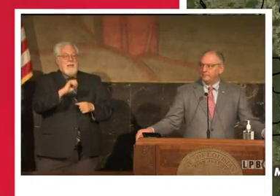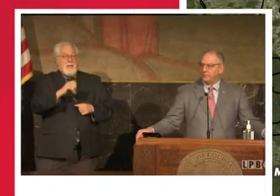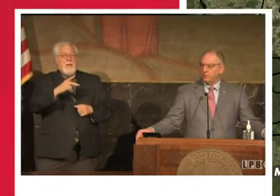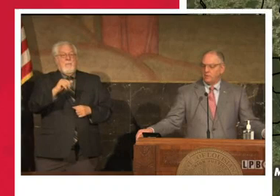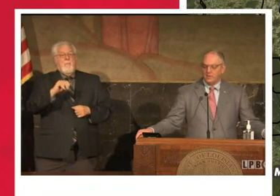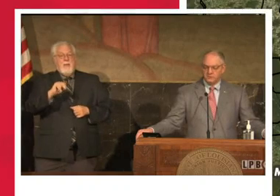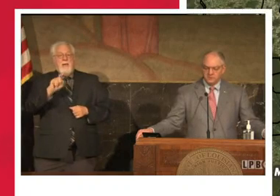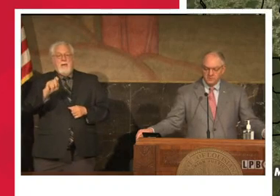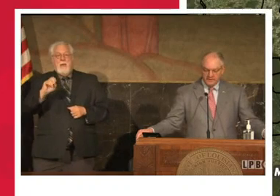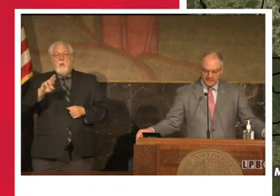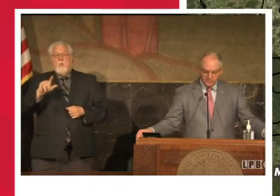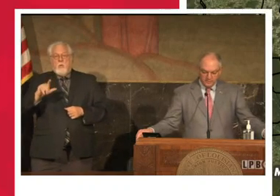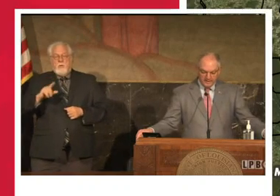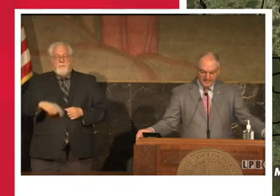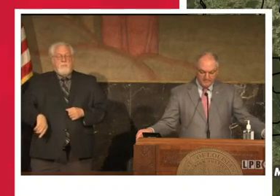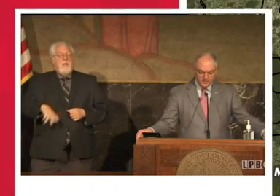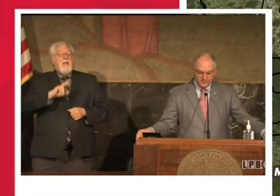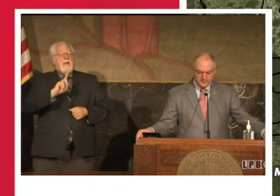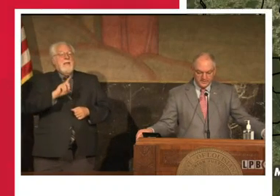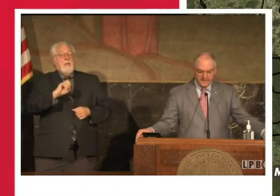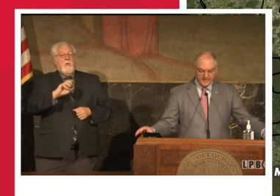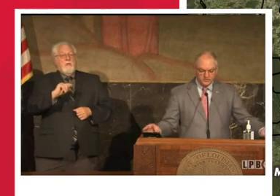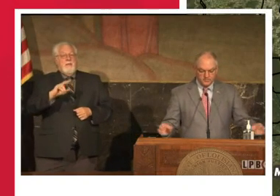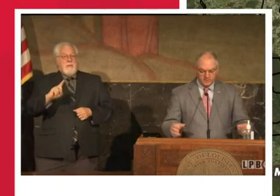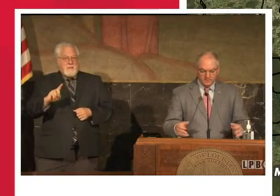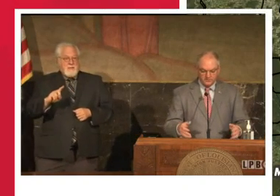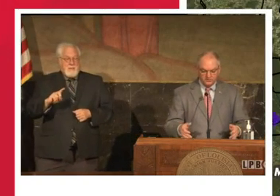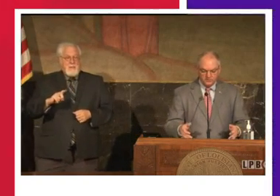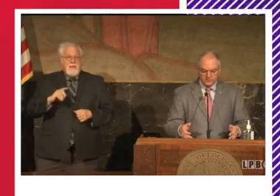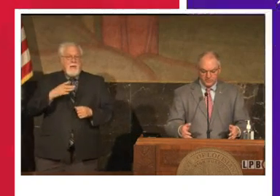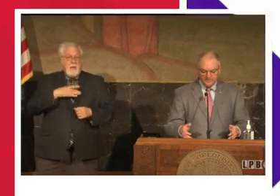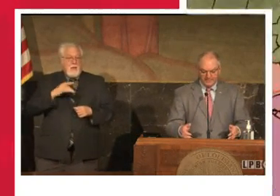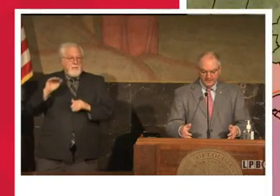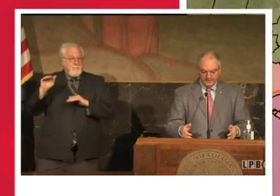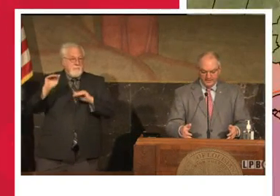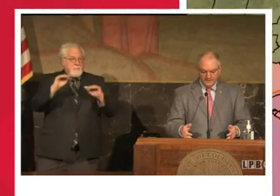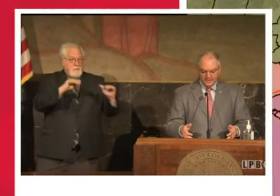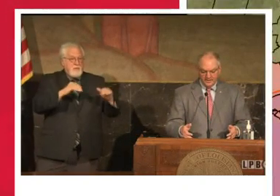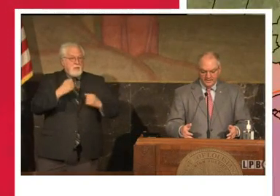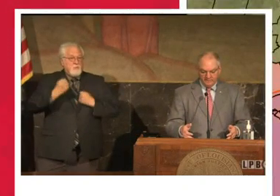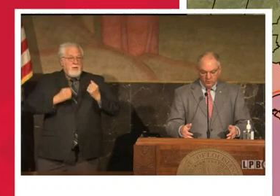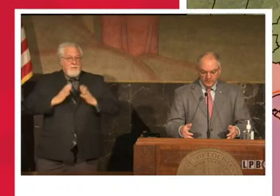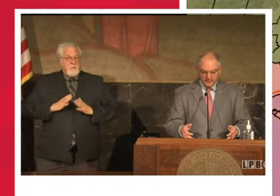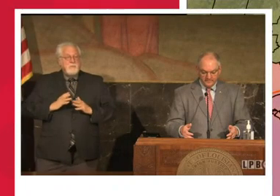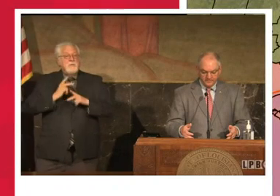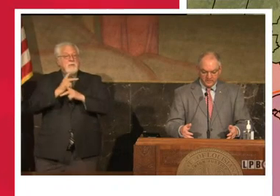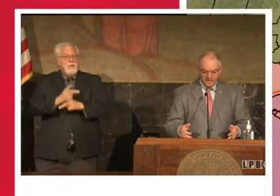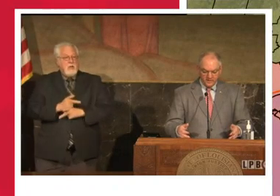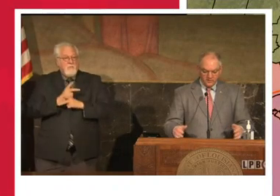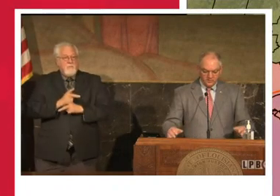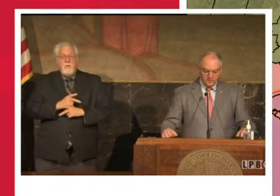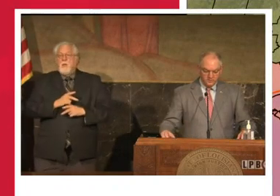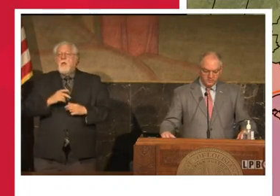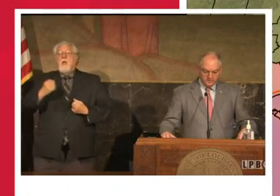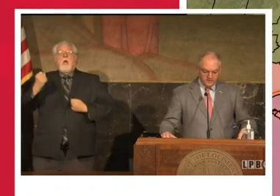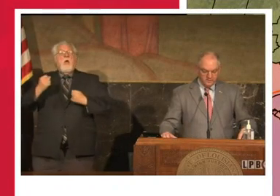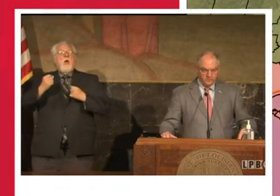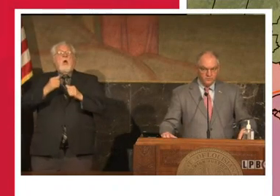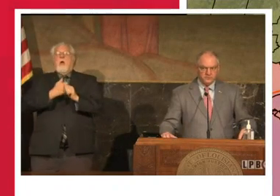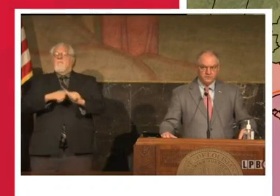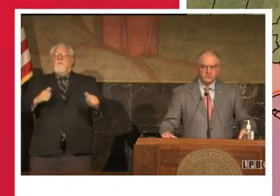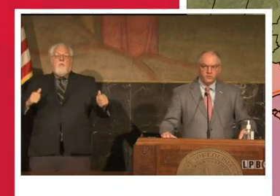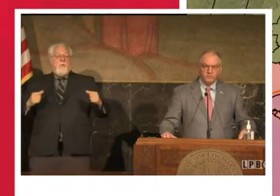DOTD would also like to remind motorists to take extra precautions when driving. Avoid getting on the roads